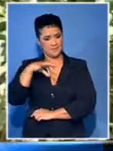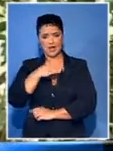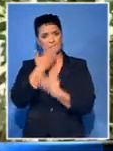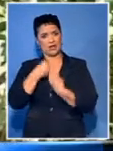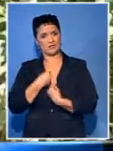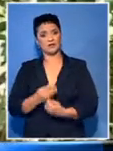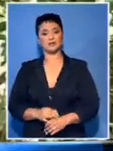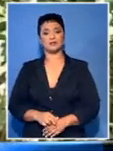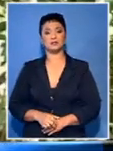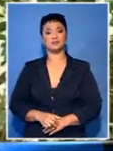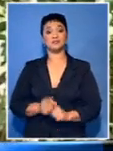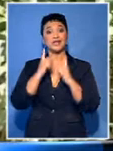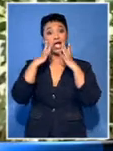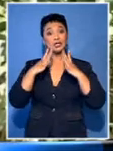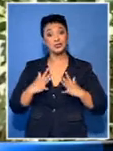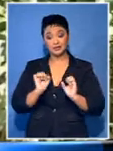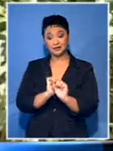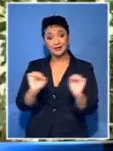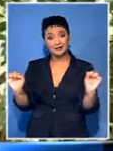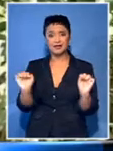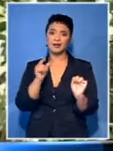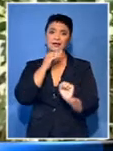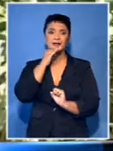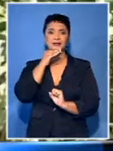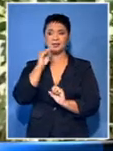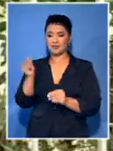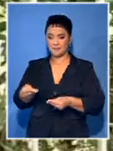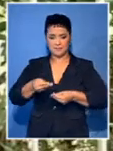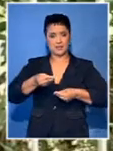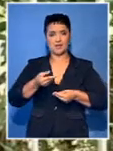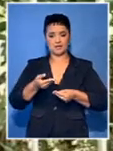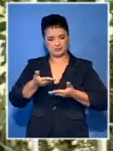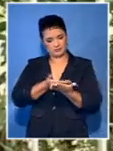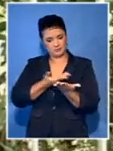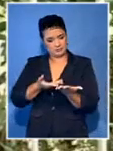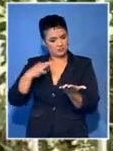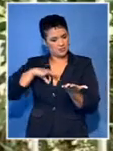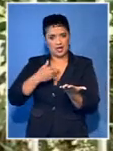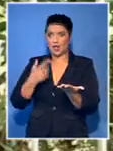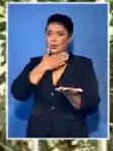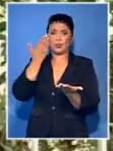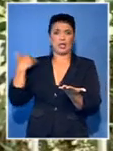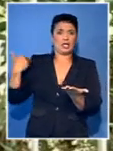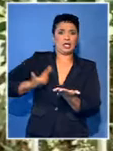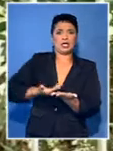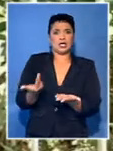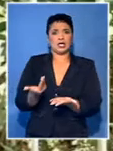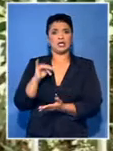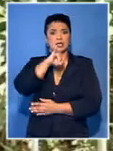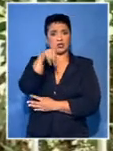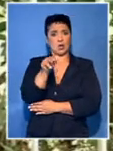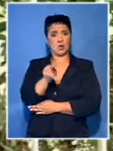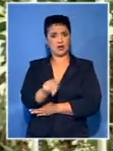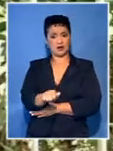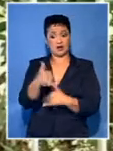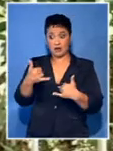sitting even with educators or teachers who haven't even received a salary since January, and now we are